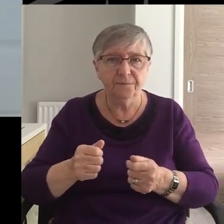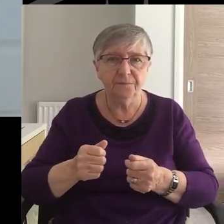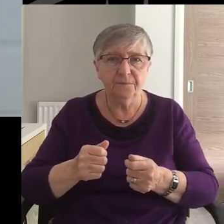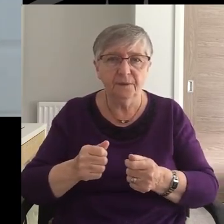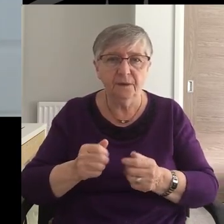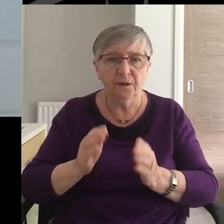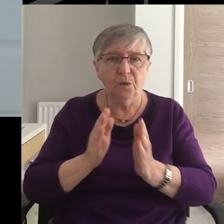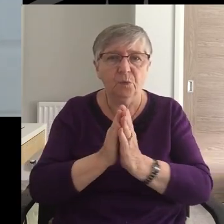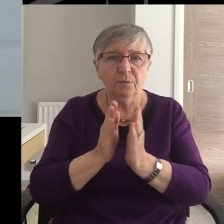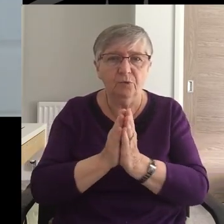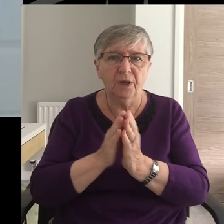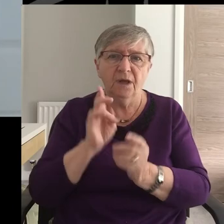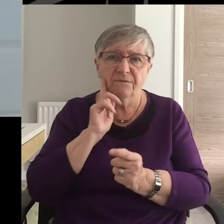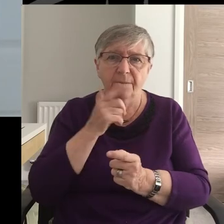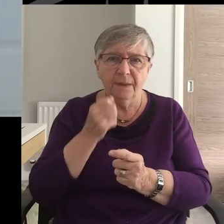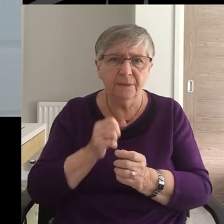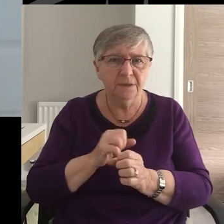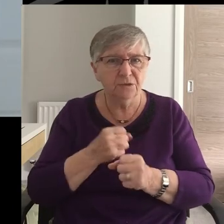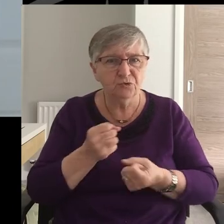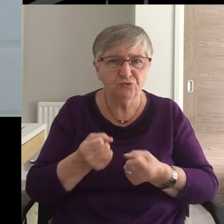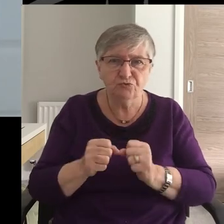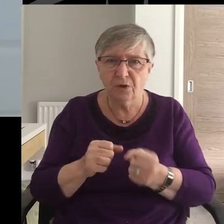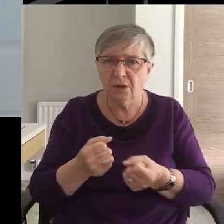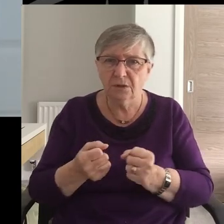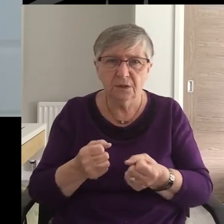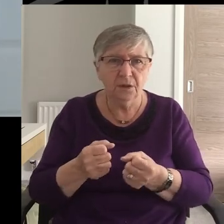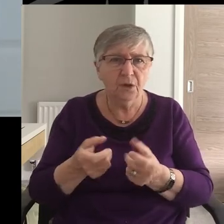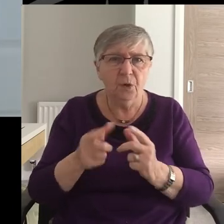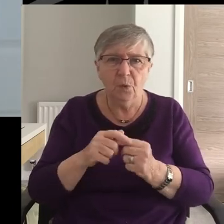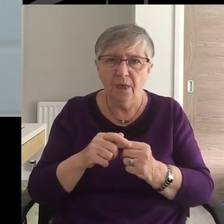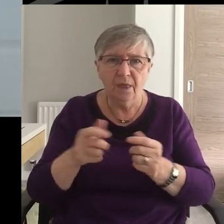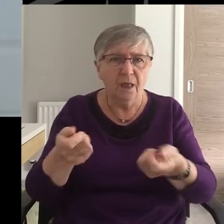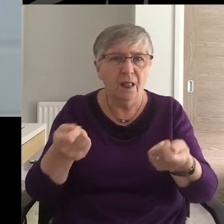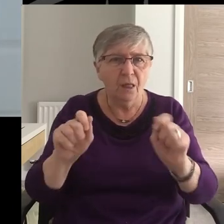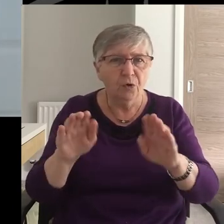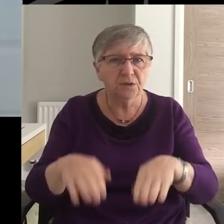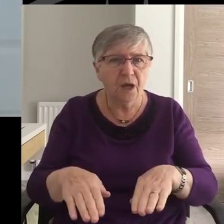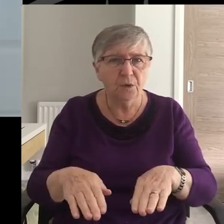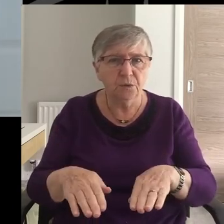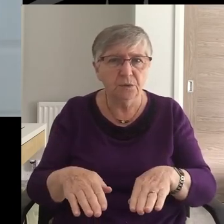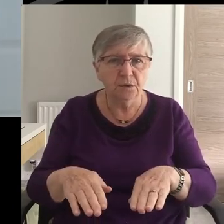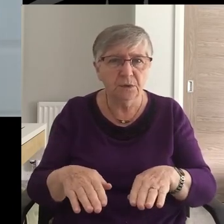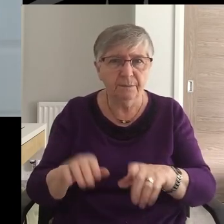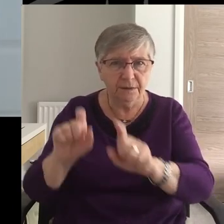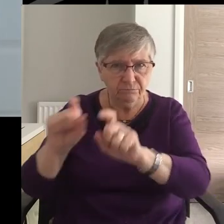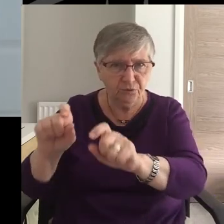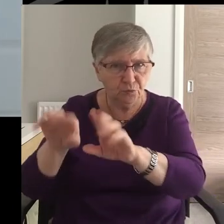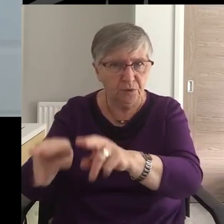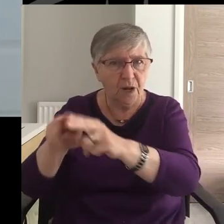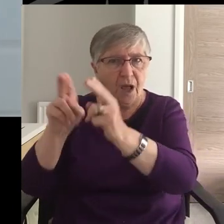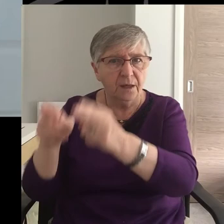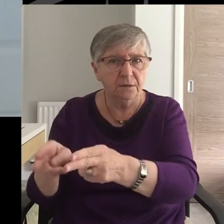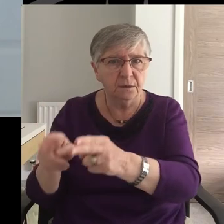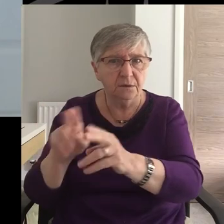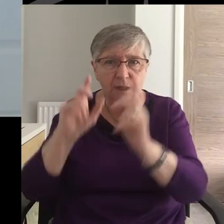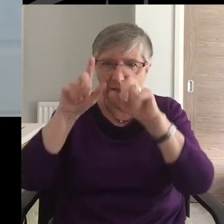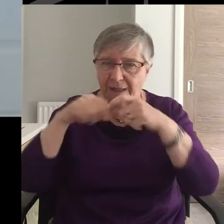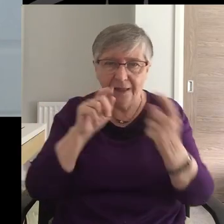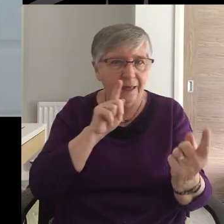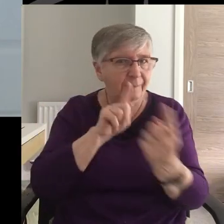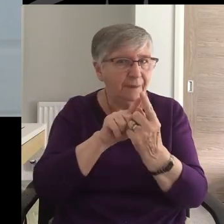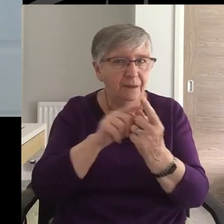We pray for those Who have struggled With the whole concept Of lockdown And being shut indoors And not meeting their friends